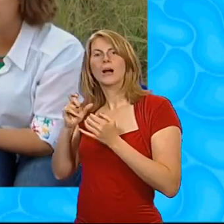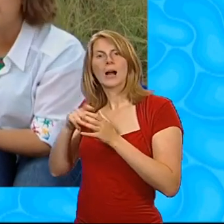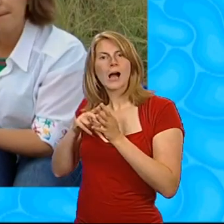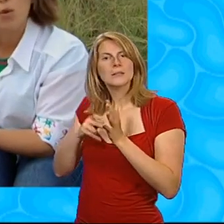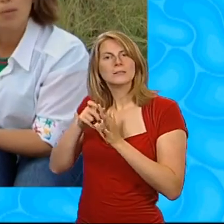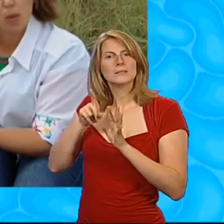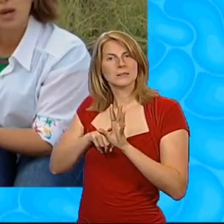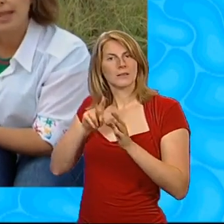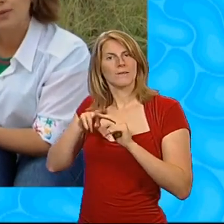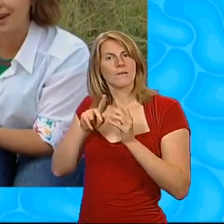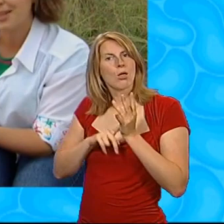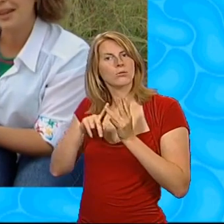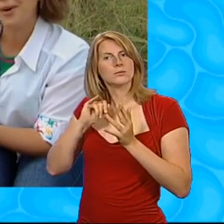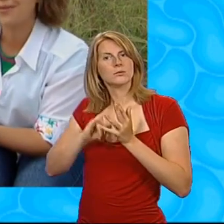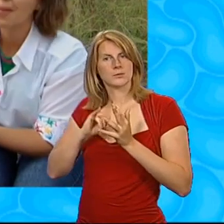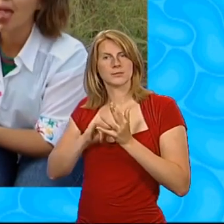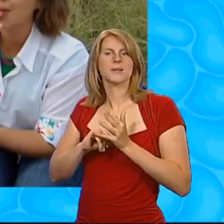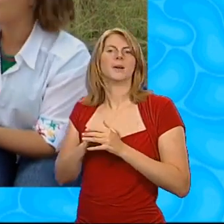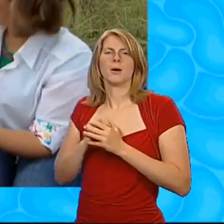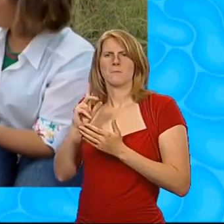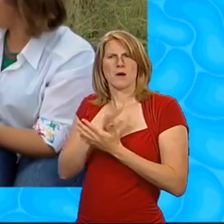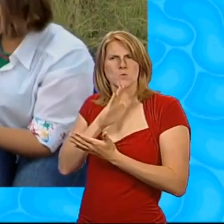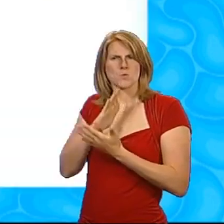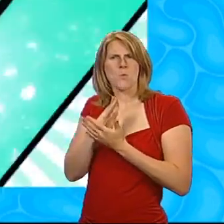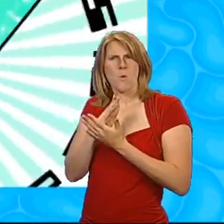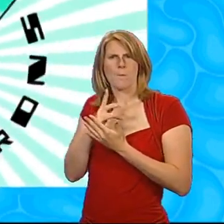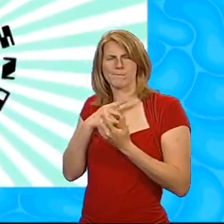need to learn a little bit more about what clouds are actually made of. Yeah! Yeah!